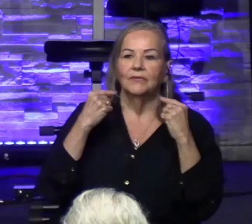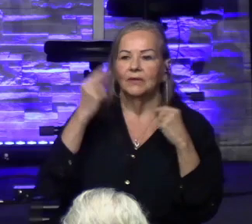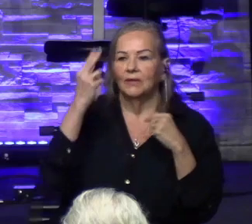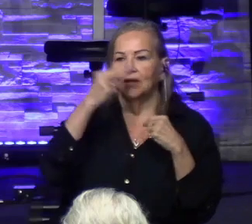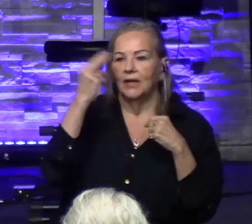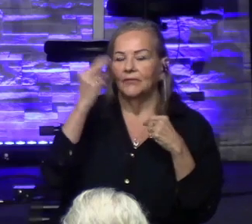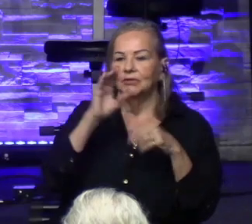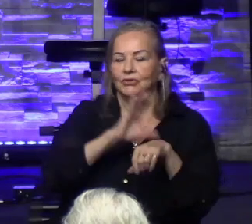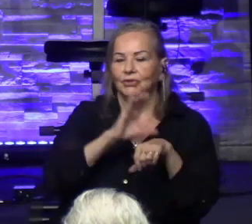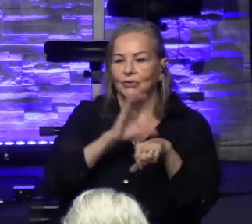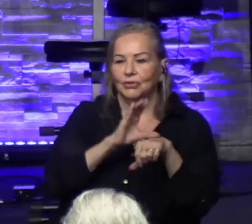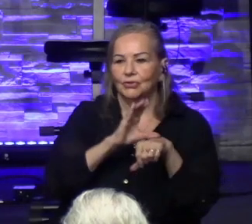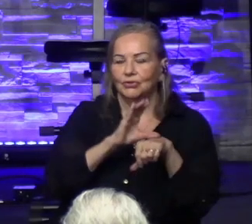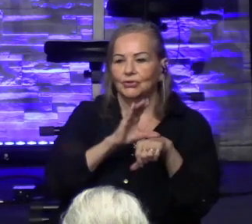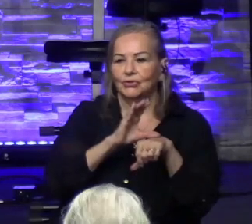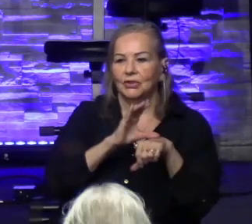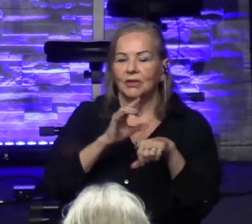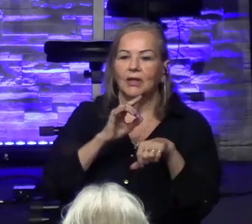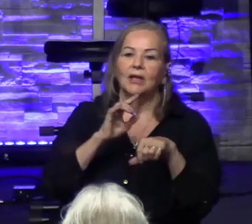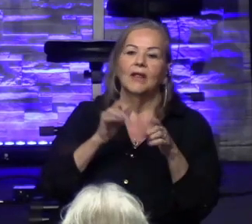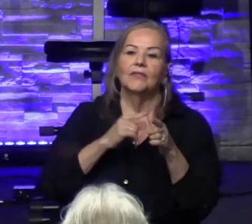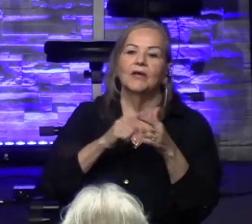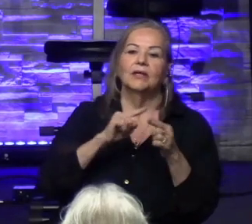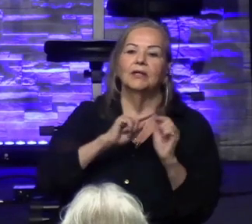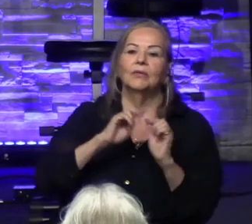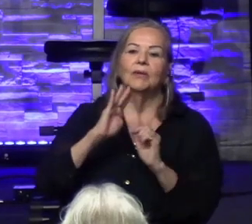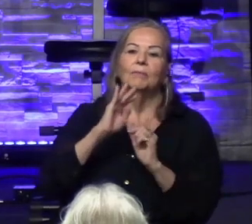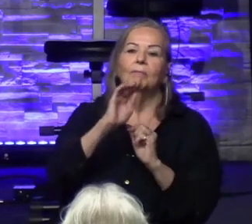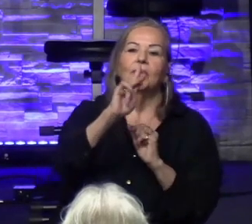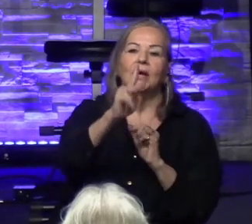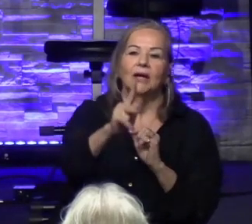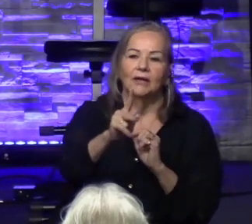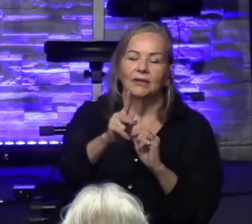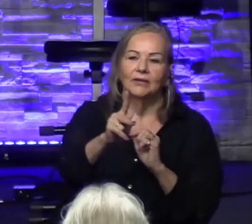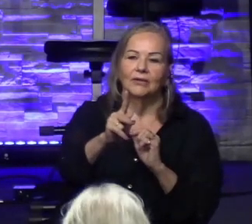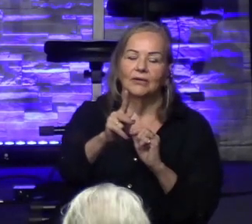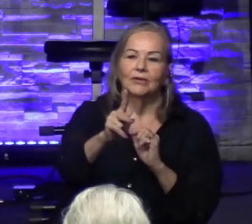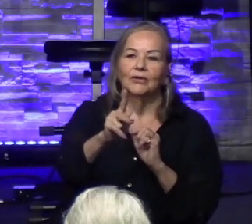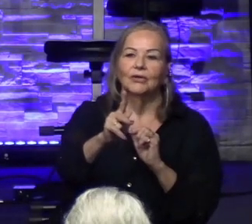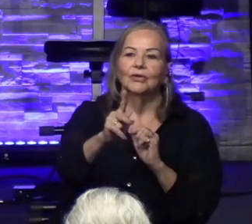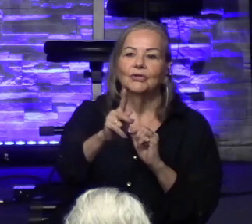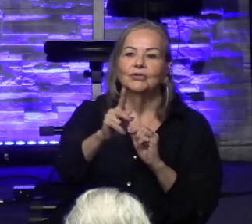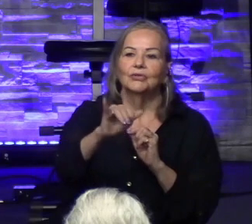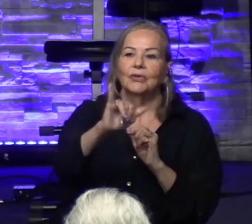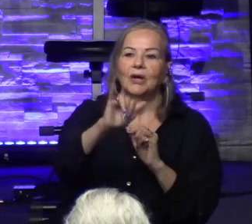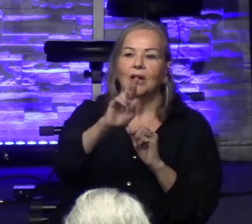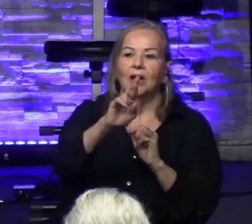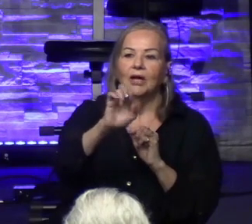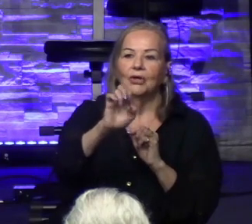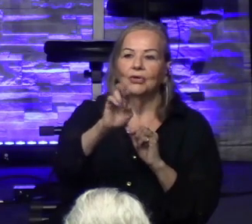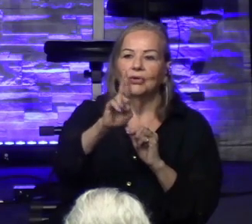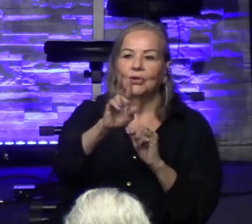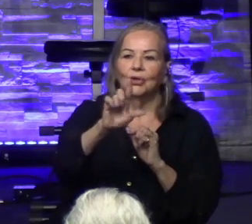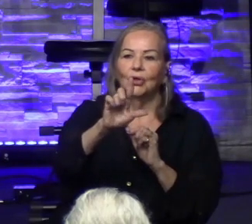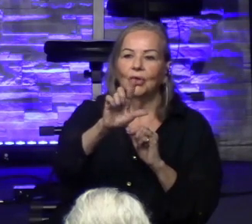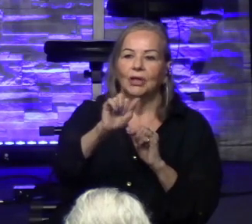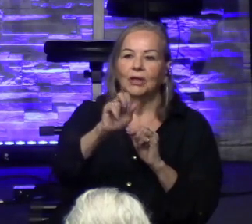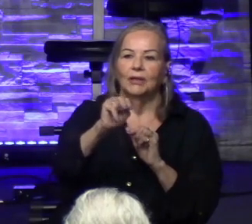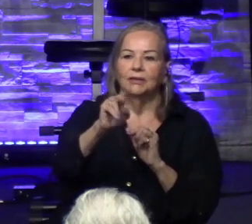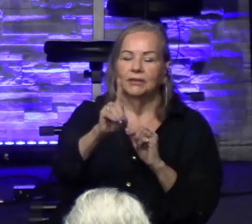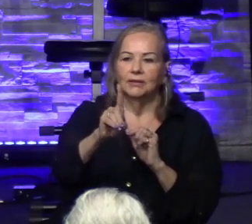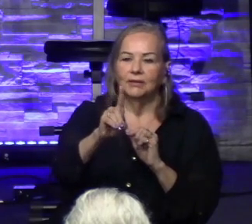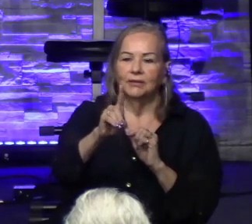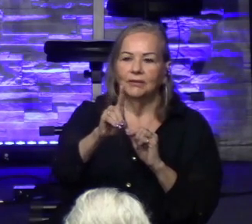there, he had evangelized the Celtics out there, and 120,000 new believers were baptized